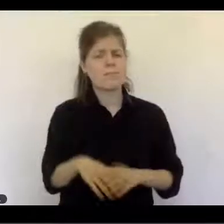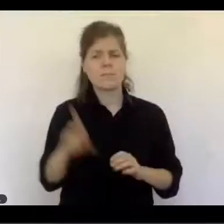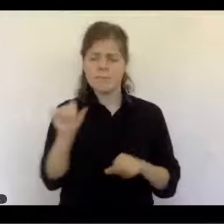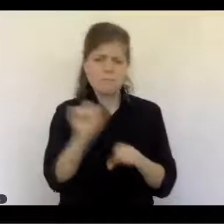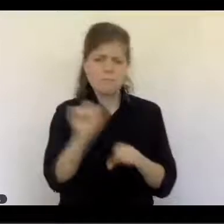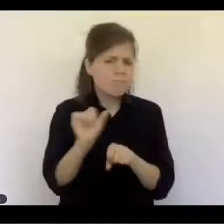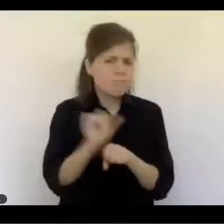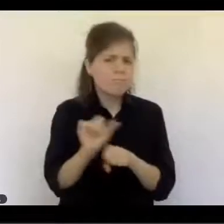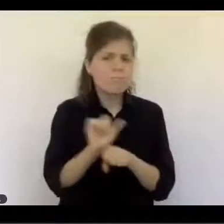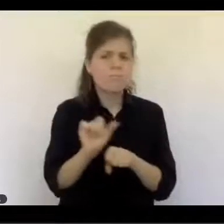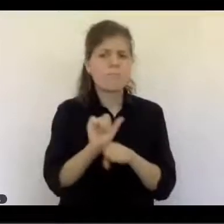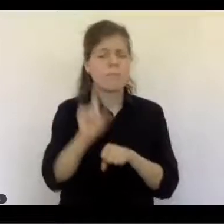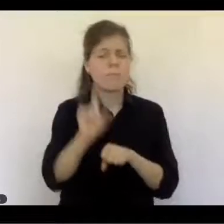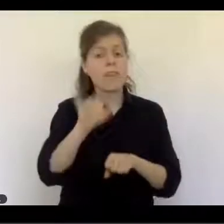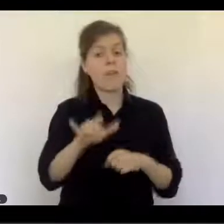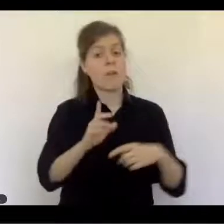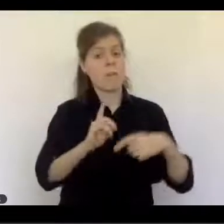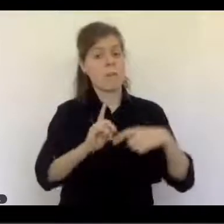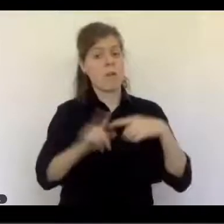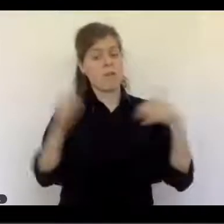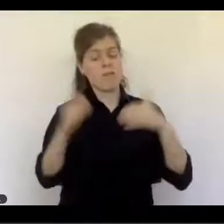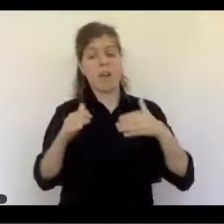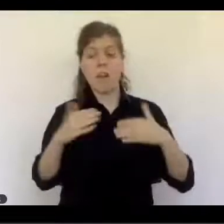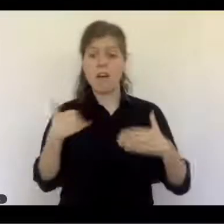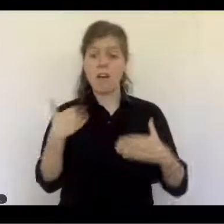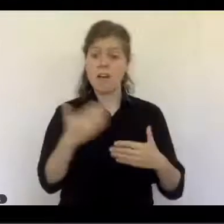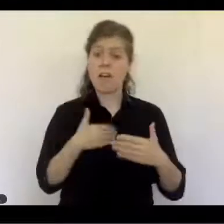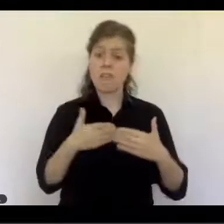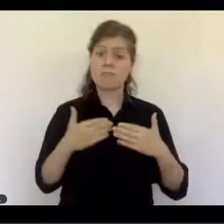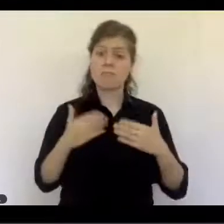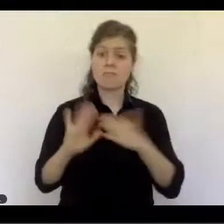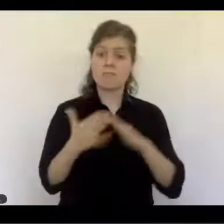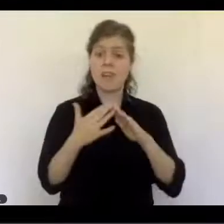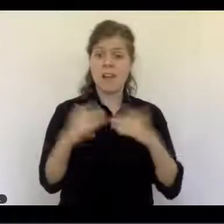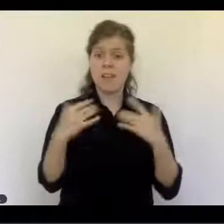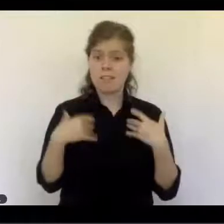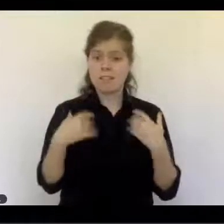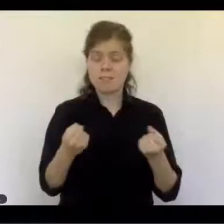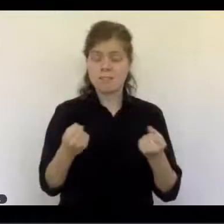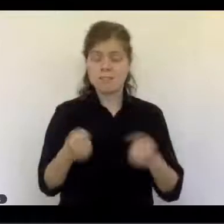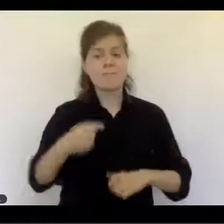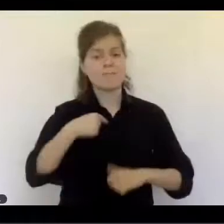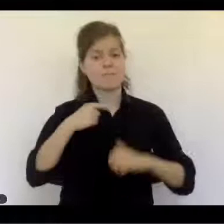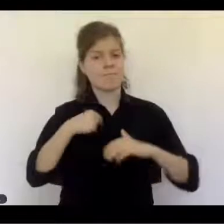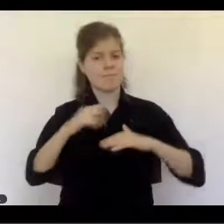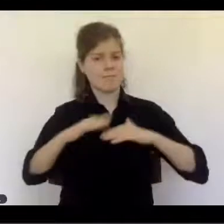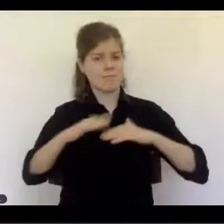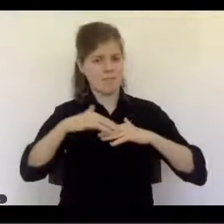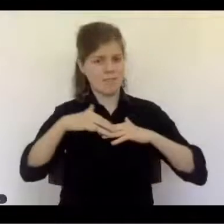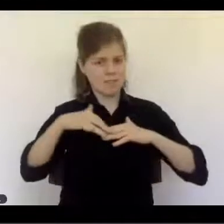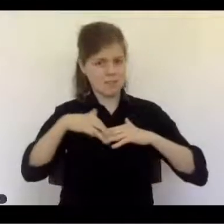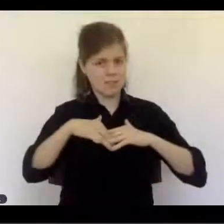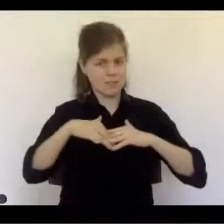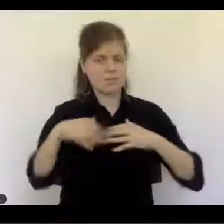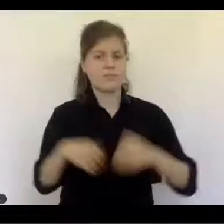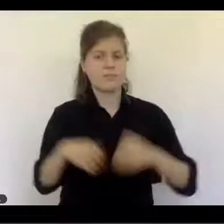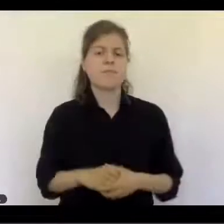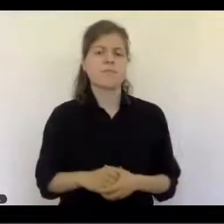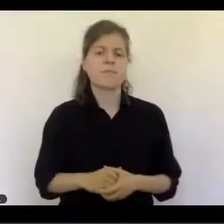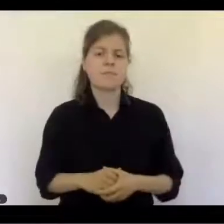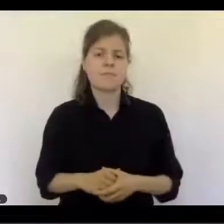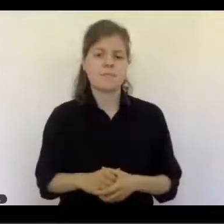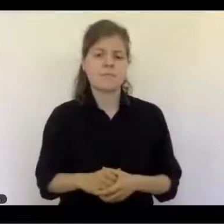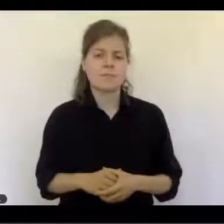the health of our public and the health of our communities. I'm an Indigenous person, and this